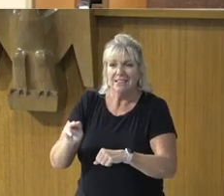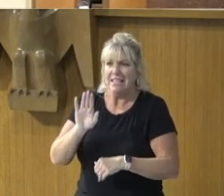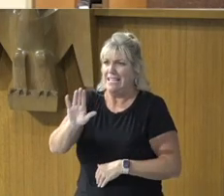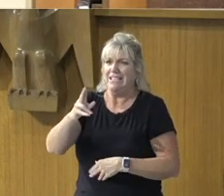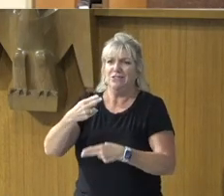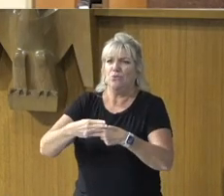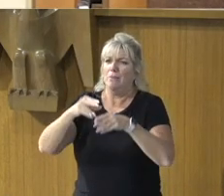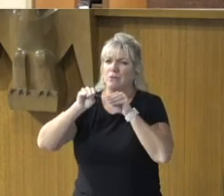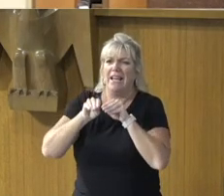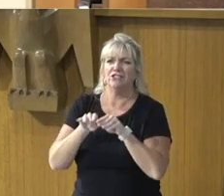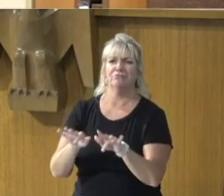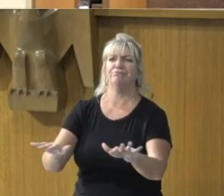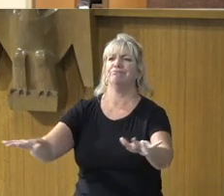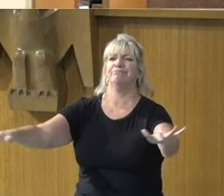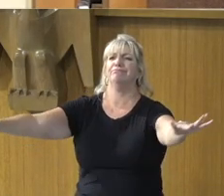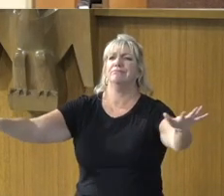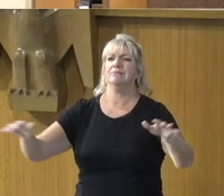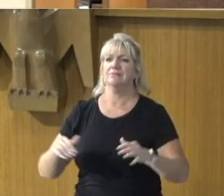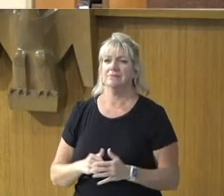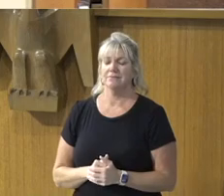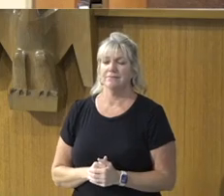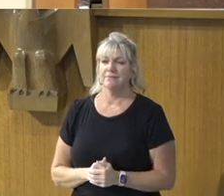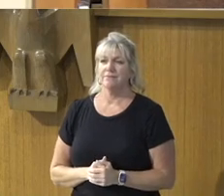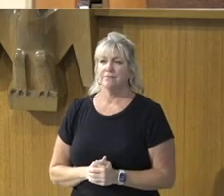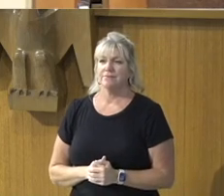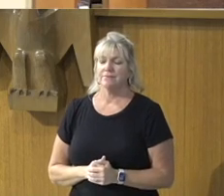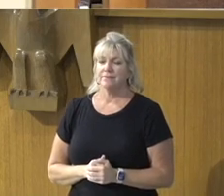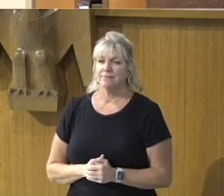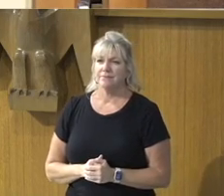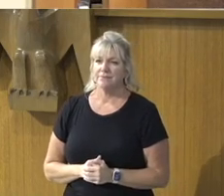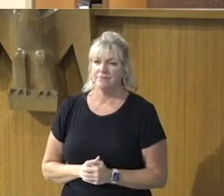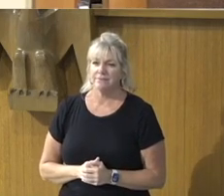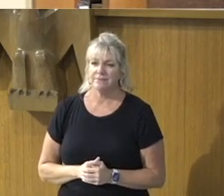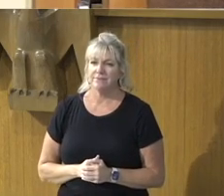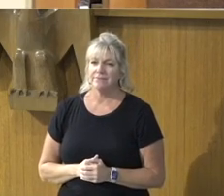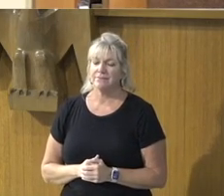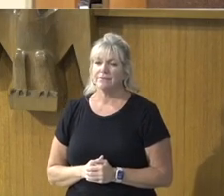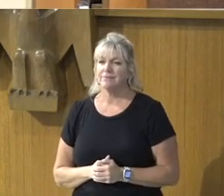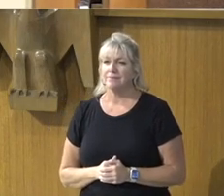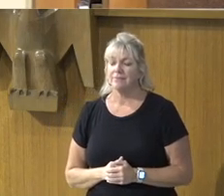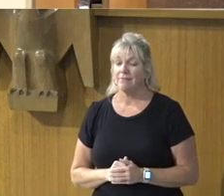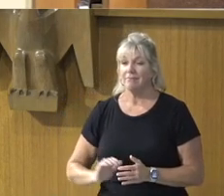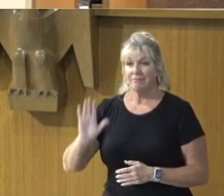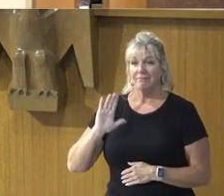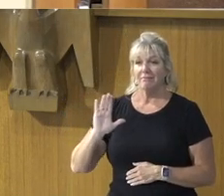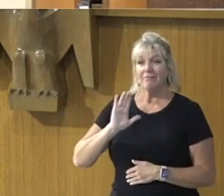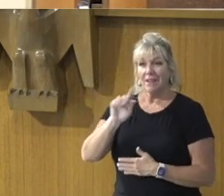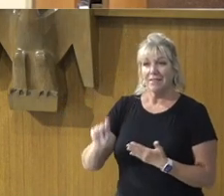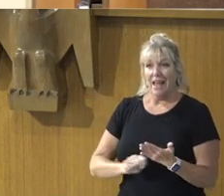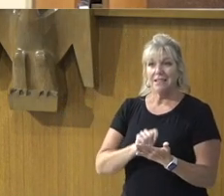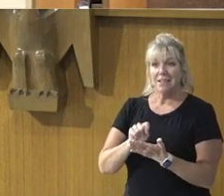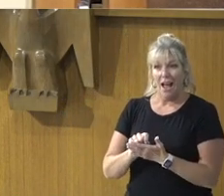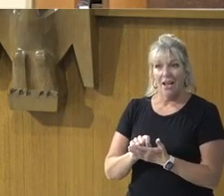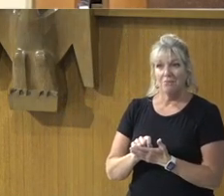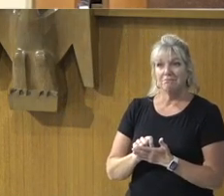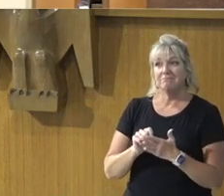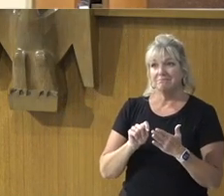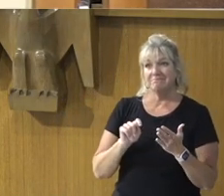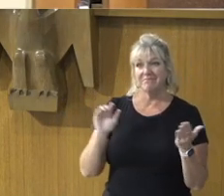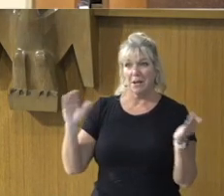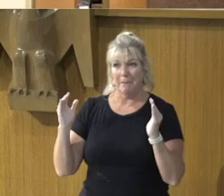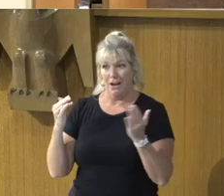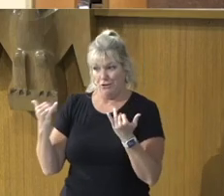the fretful, And with the frightened, Especially, And such were the times then, As the times are now,